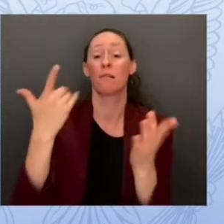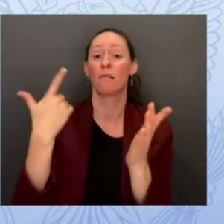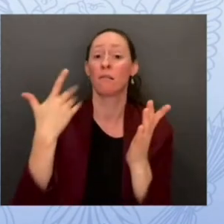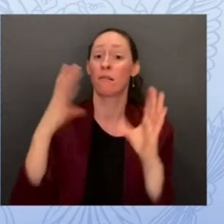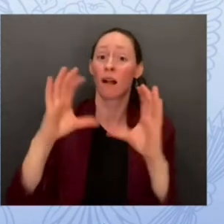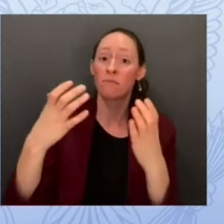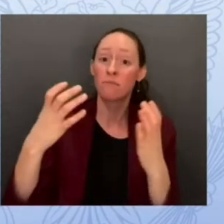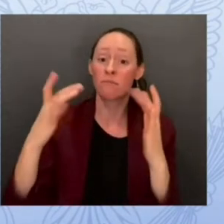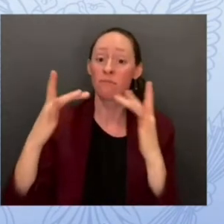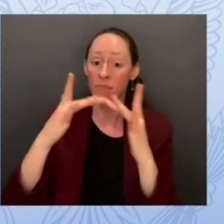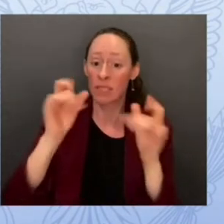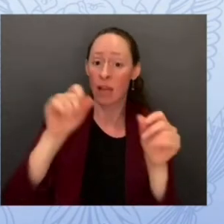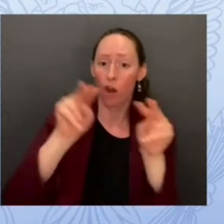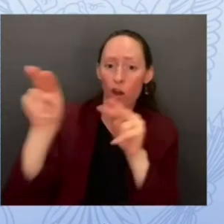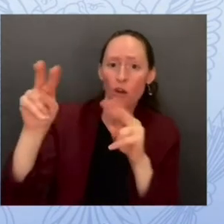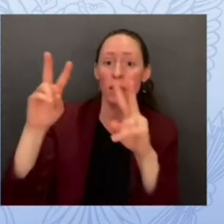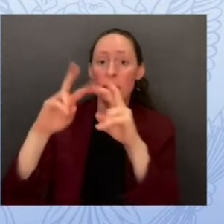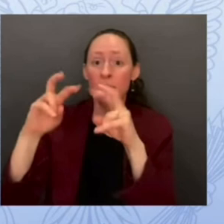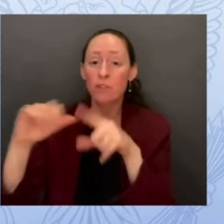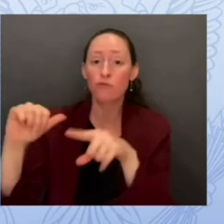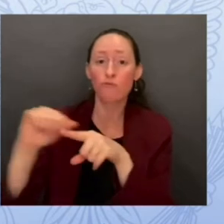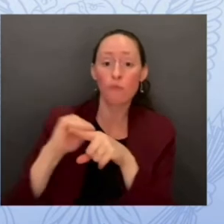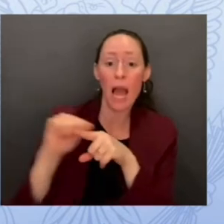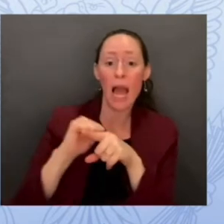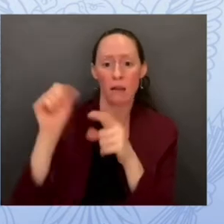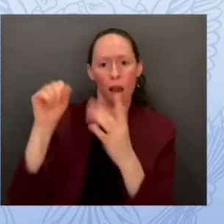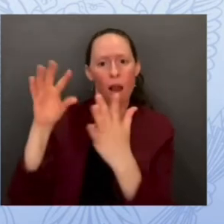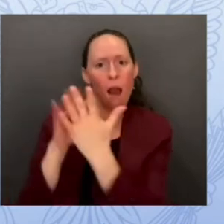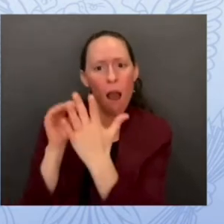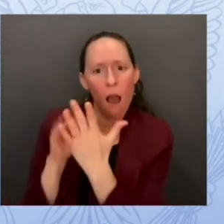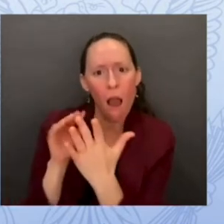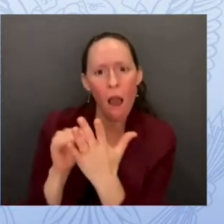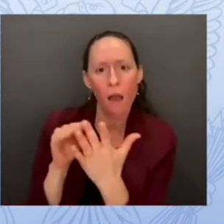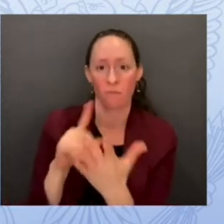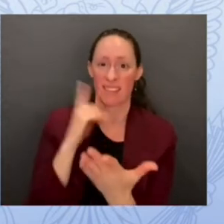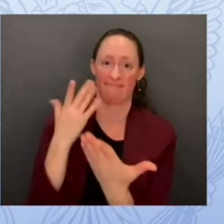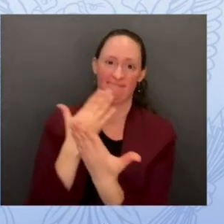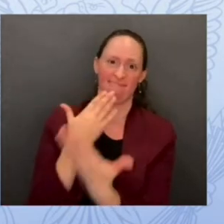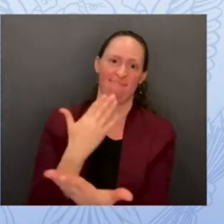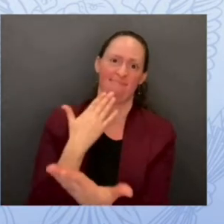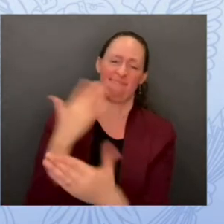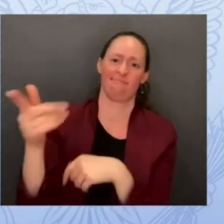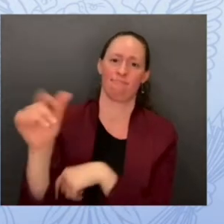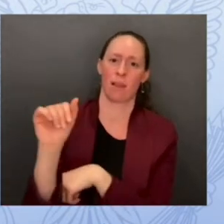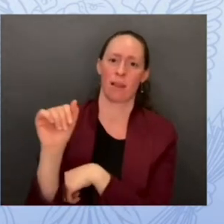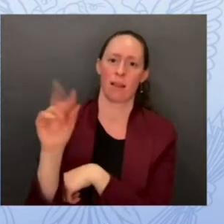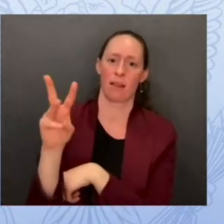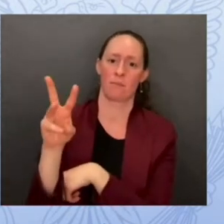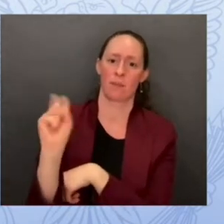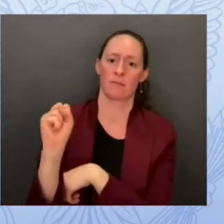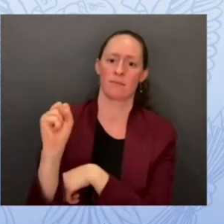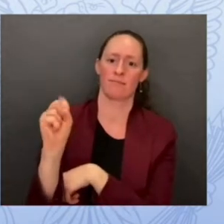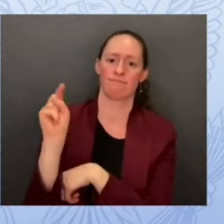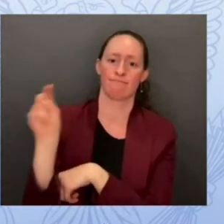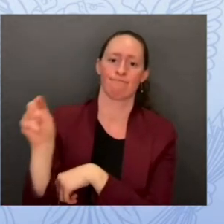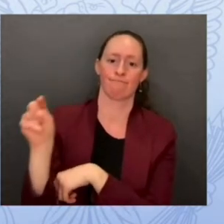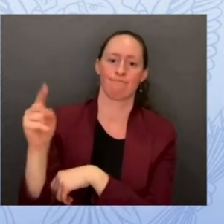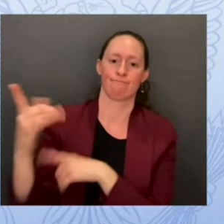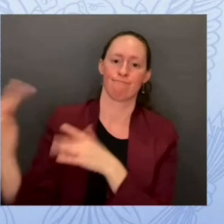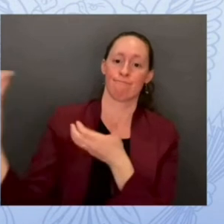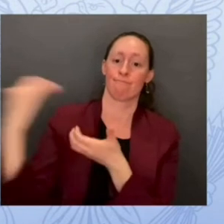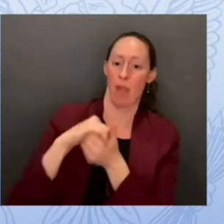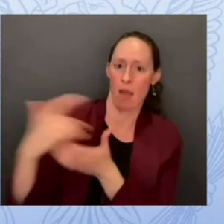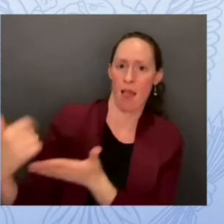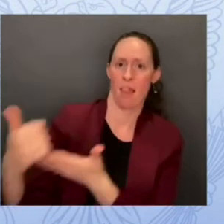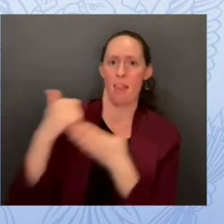thanks to support by aws as well as no4b and other providers who are actually partnering with us to make sure that we can create a